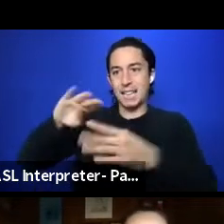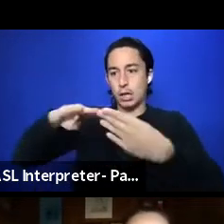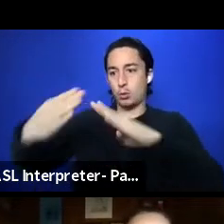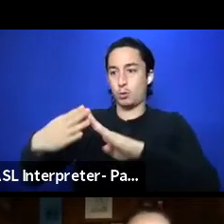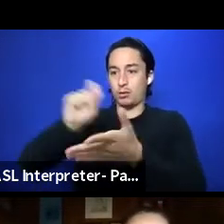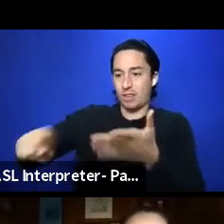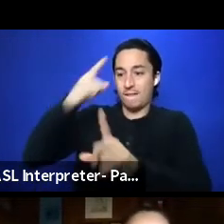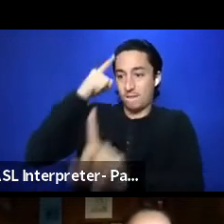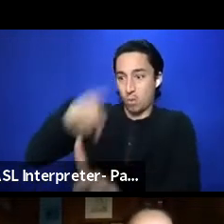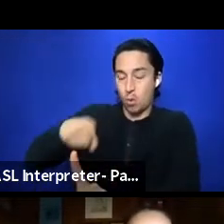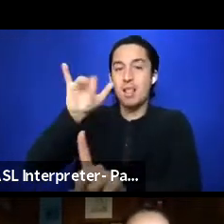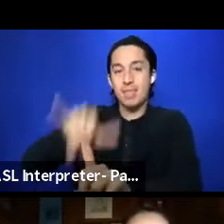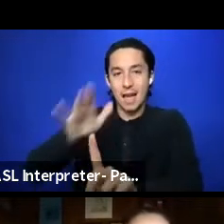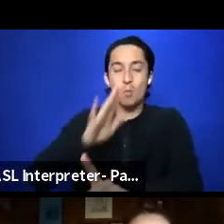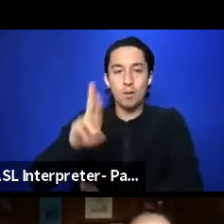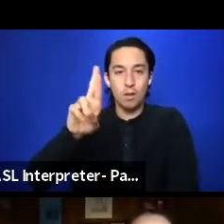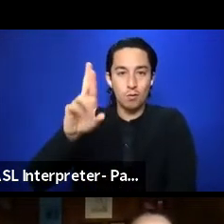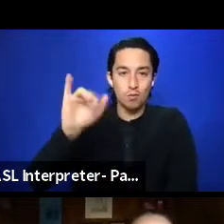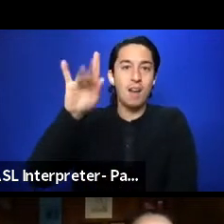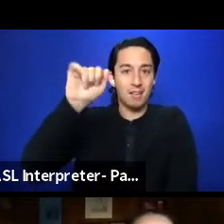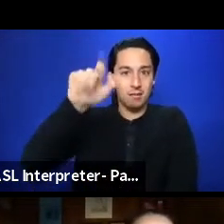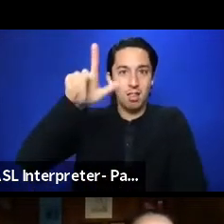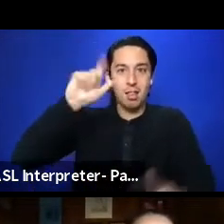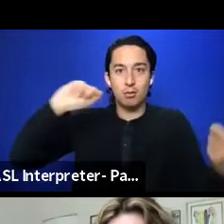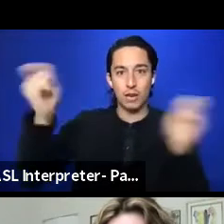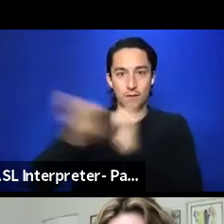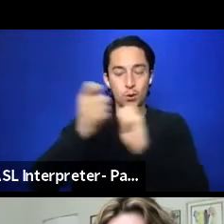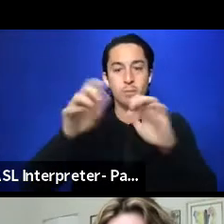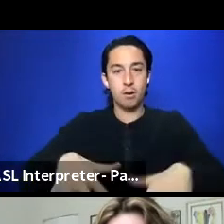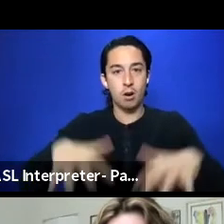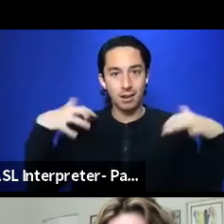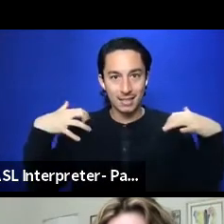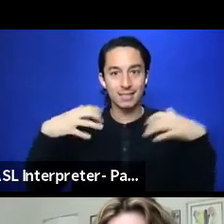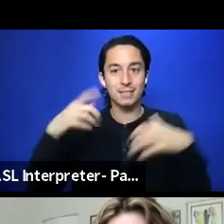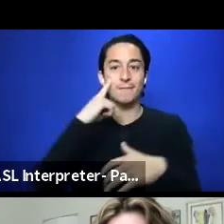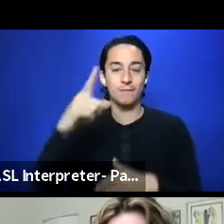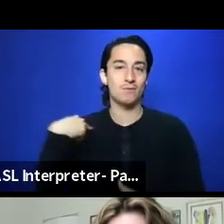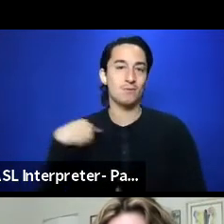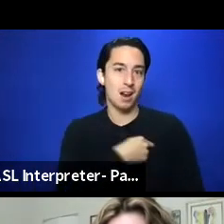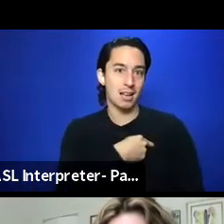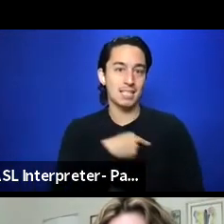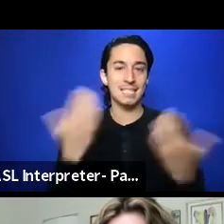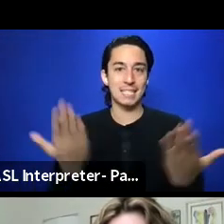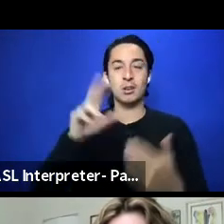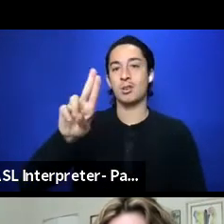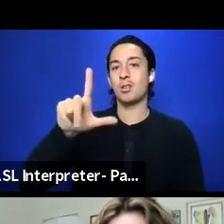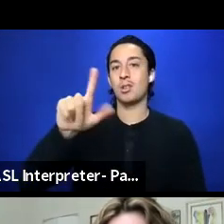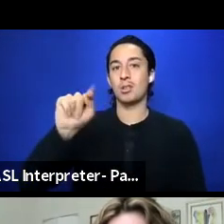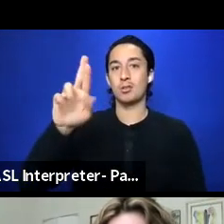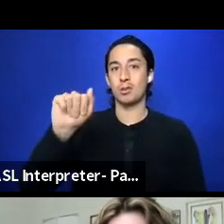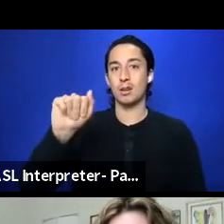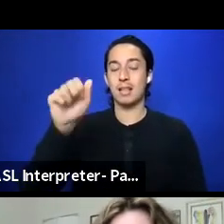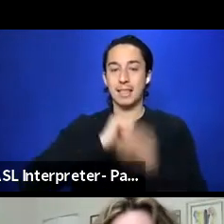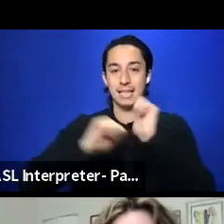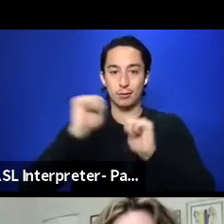radically transforming audiences for us at Ultra Theatre on the land of the Coast.